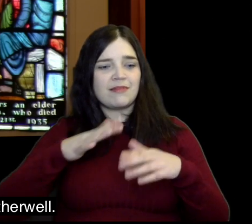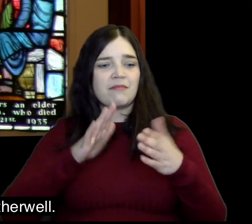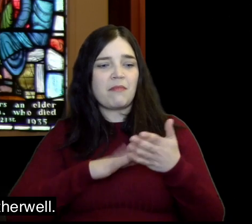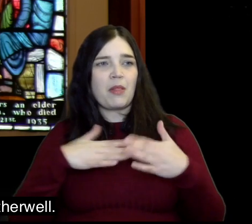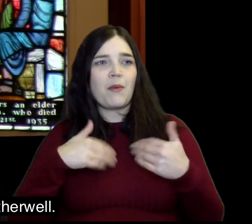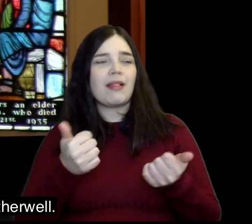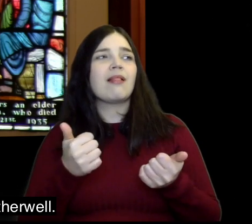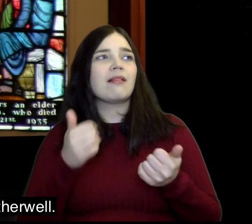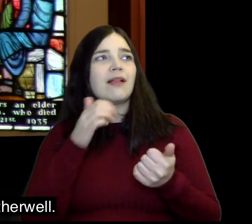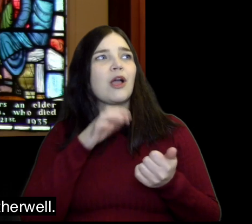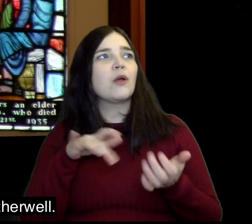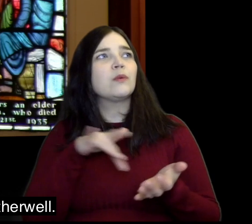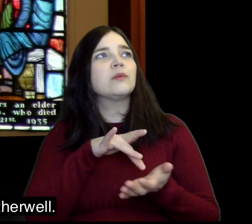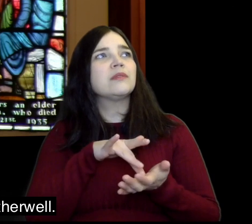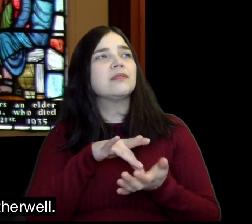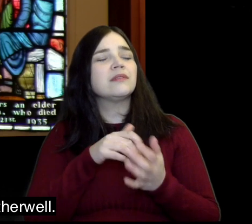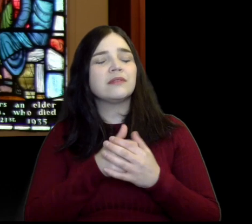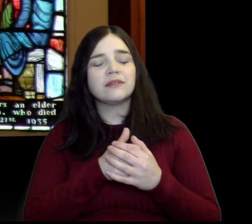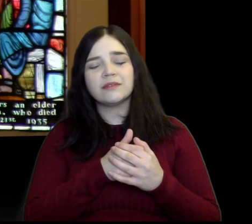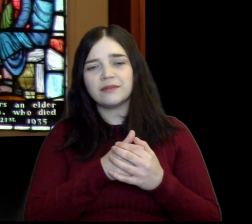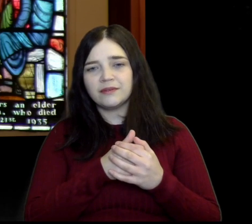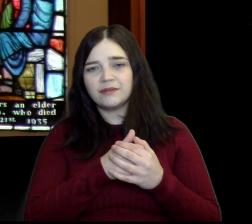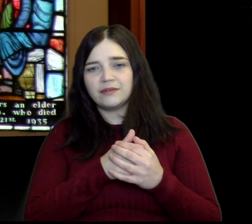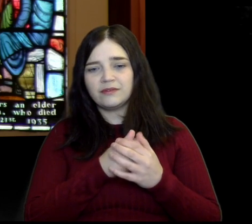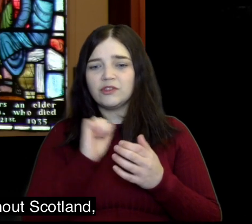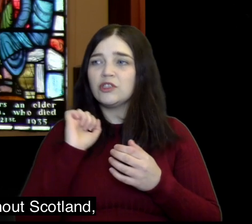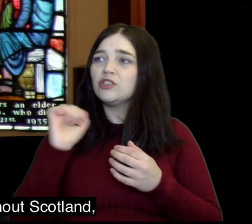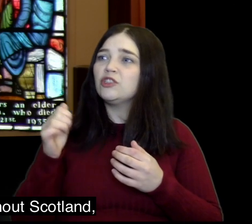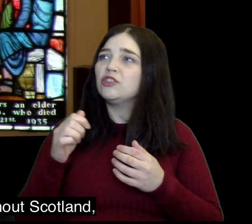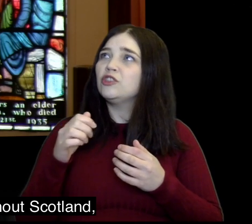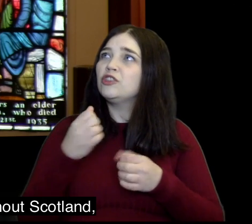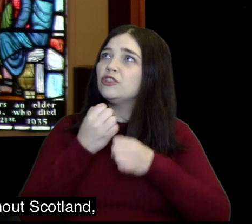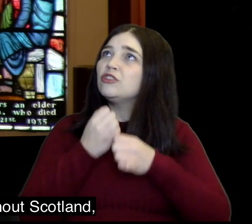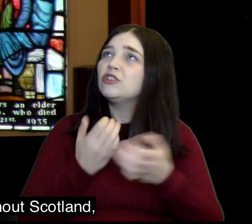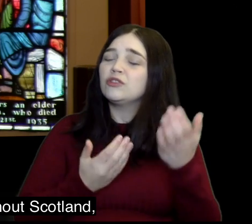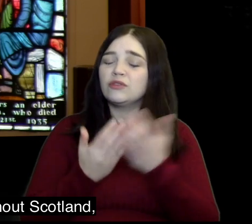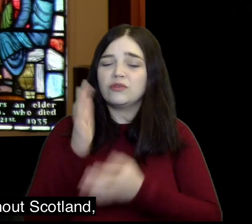for the other congregations in our neighbourhood in this town of Motherwell